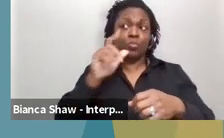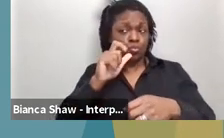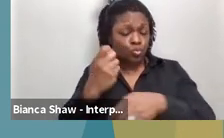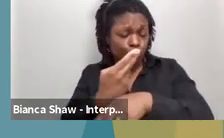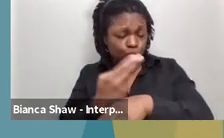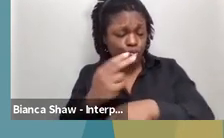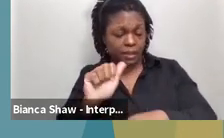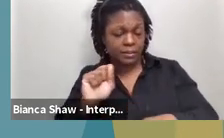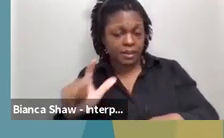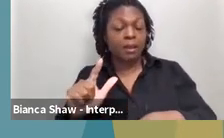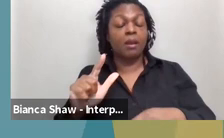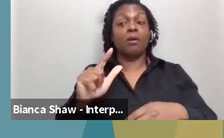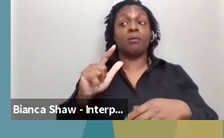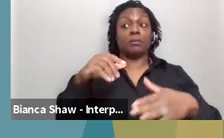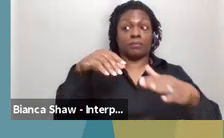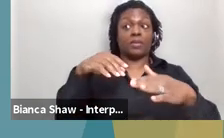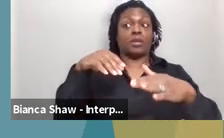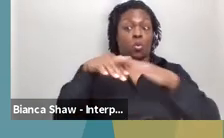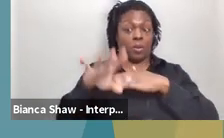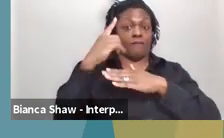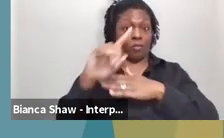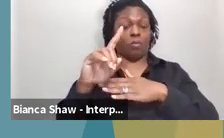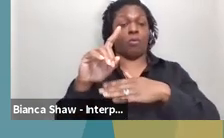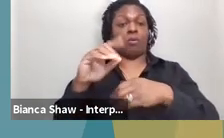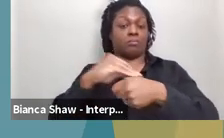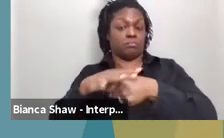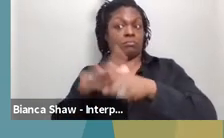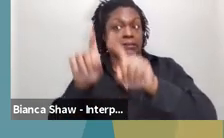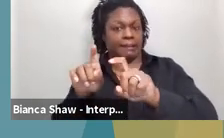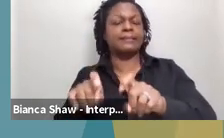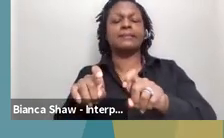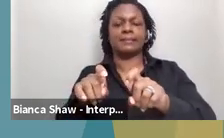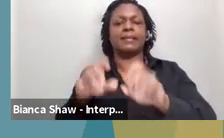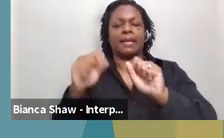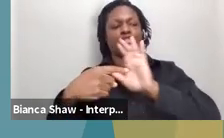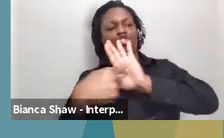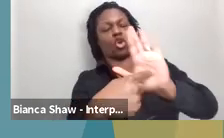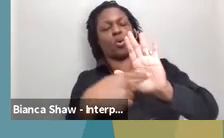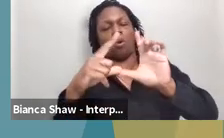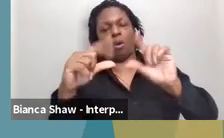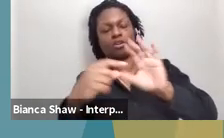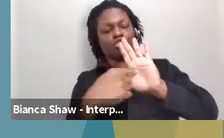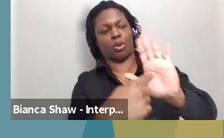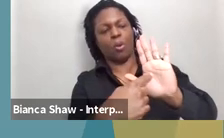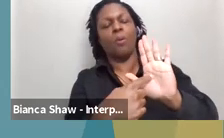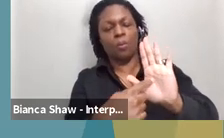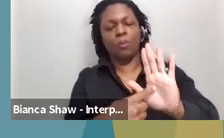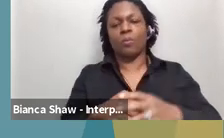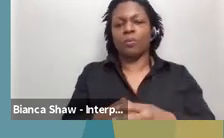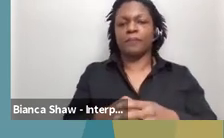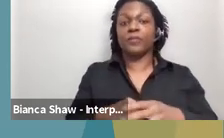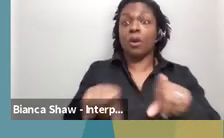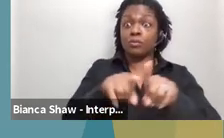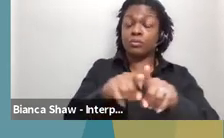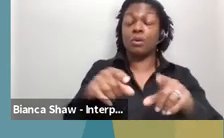be able to use when they were going in for their COVID testing. And that can be found on our website. And we also provided links to national and local,